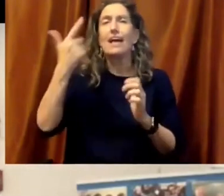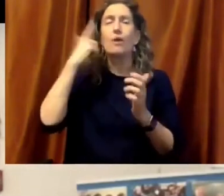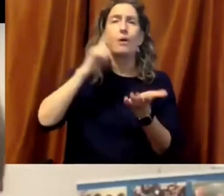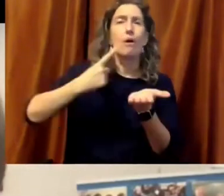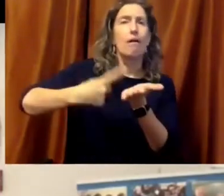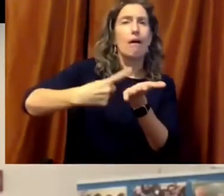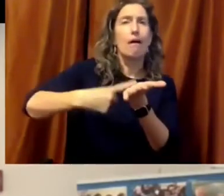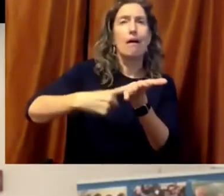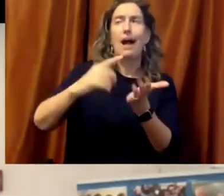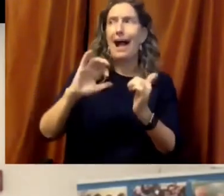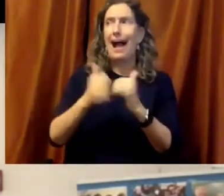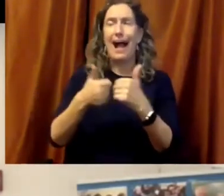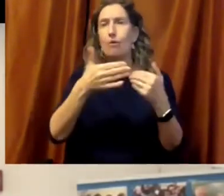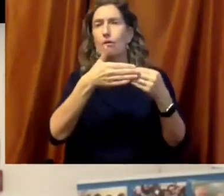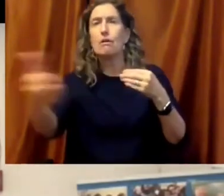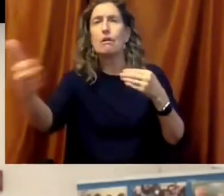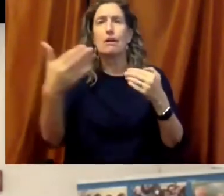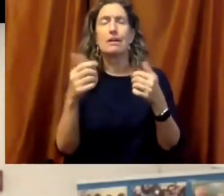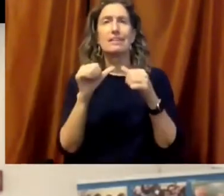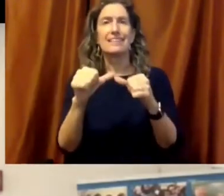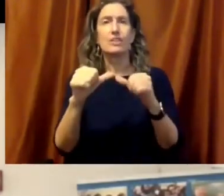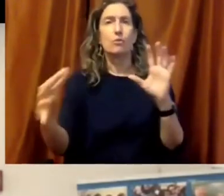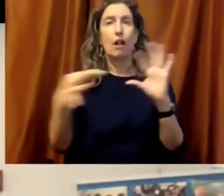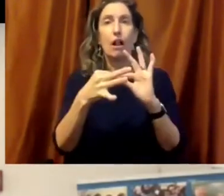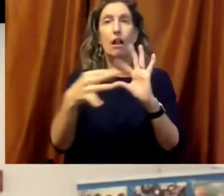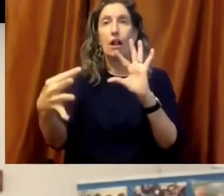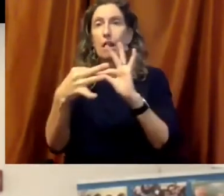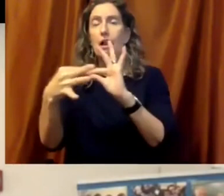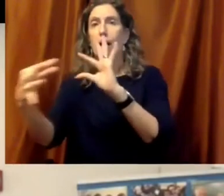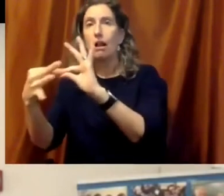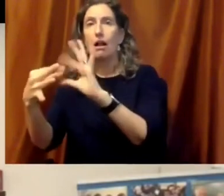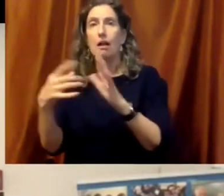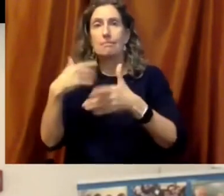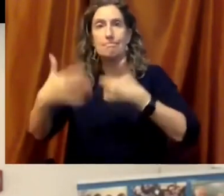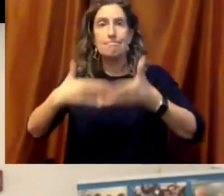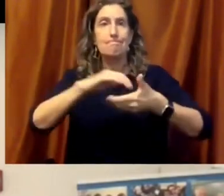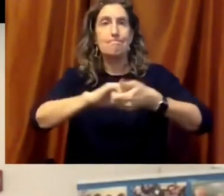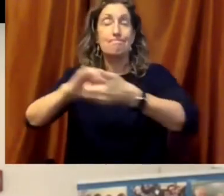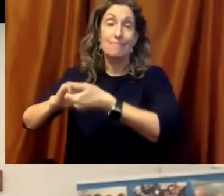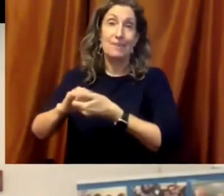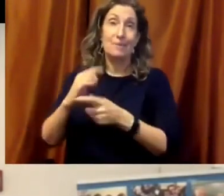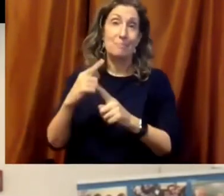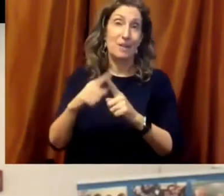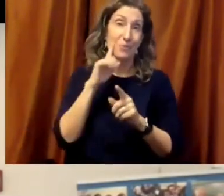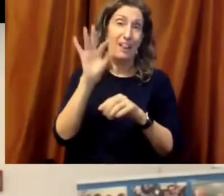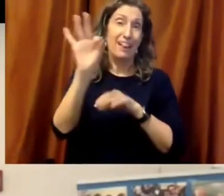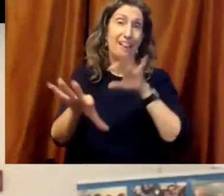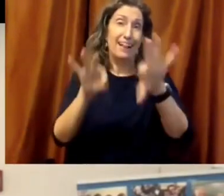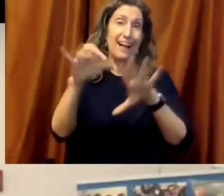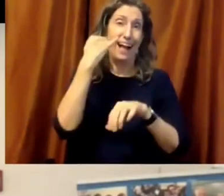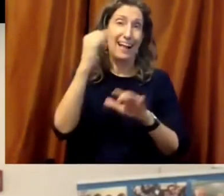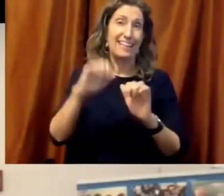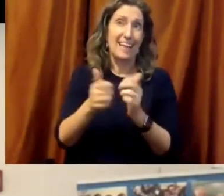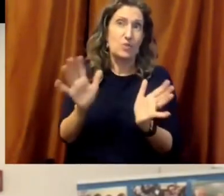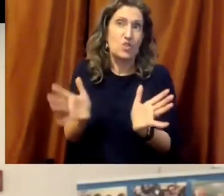help encourage our government, particularly at the national level, to engage even more with UNESCO and to re-engage